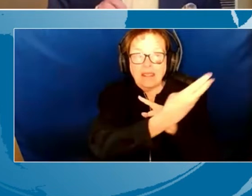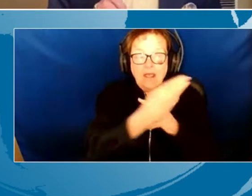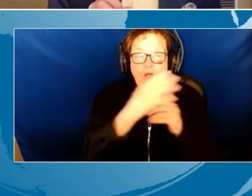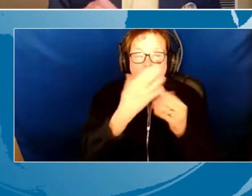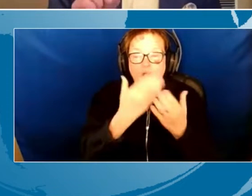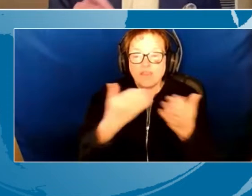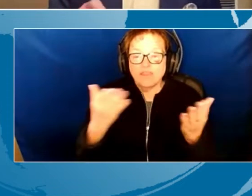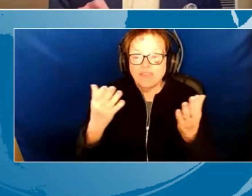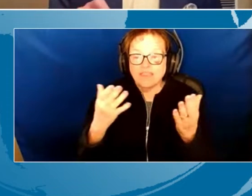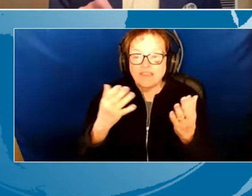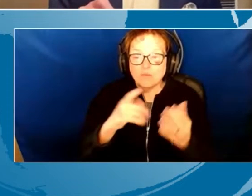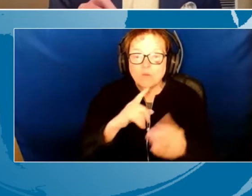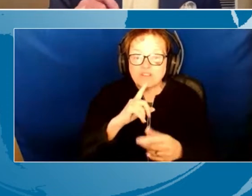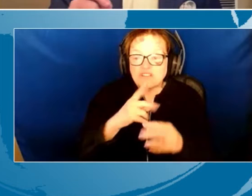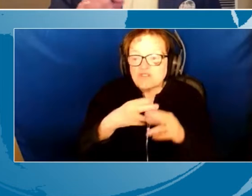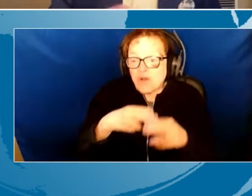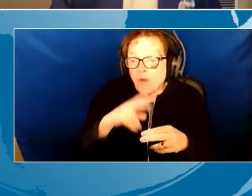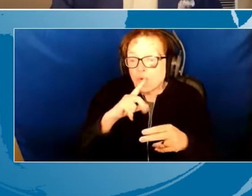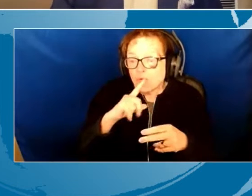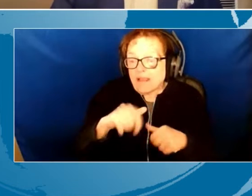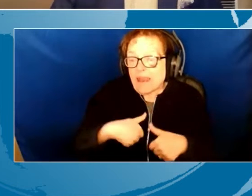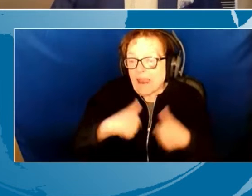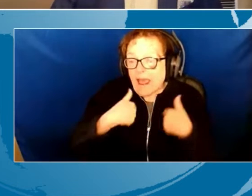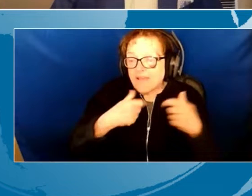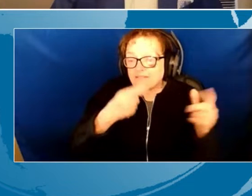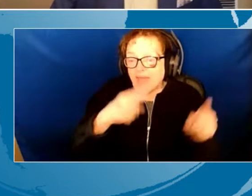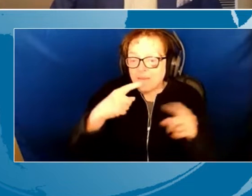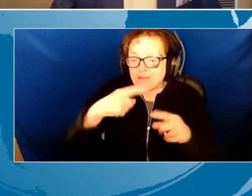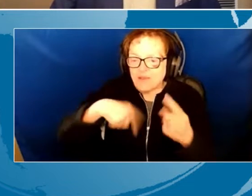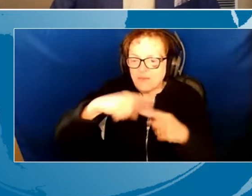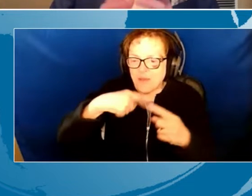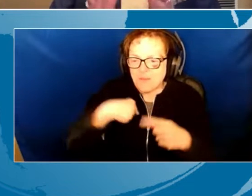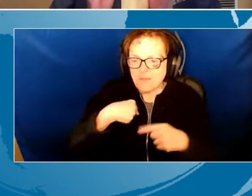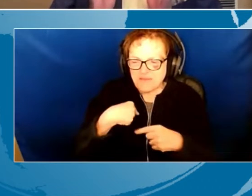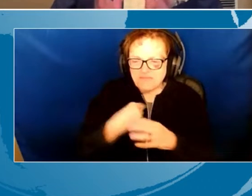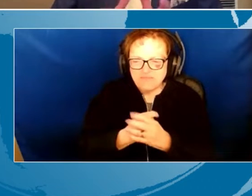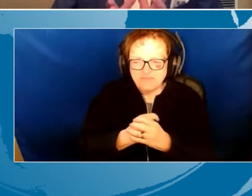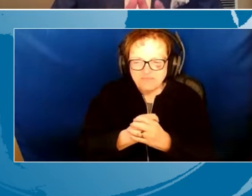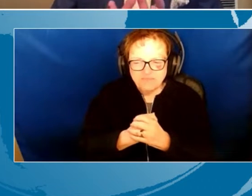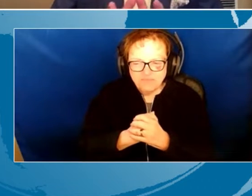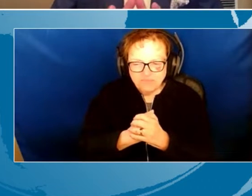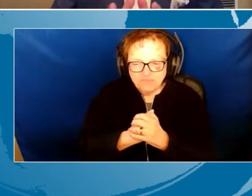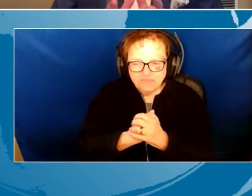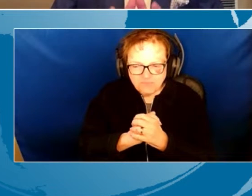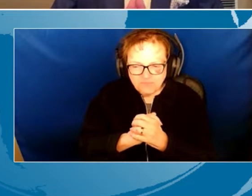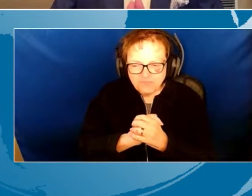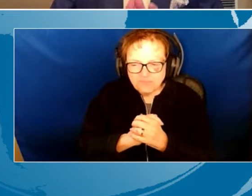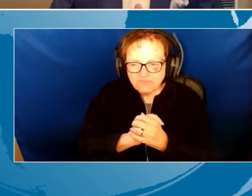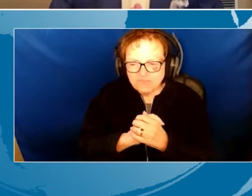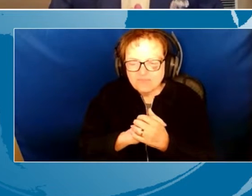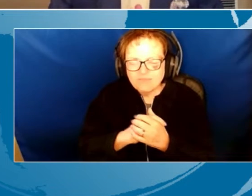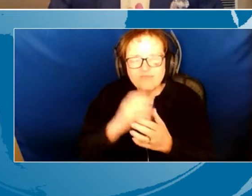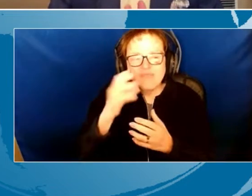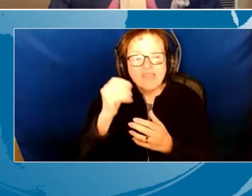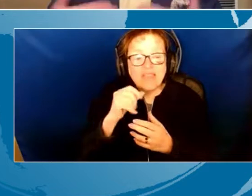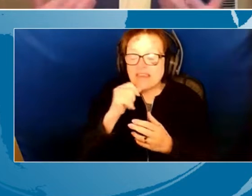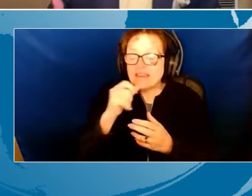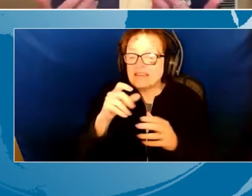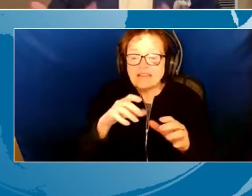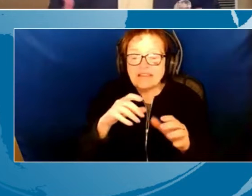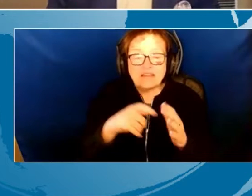called real life happening around me. And so it didn't take me long to figure out that